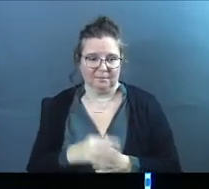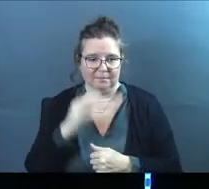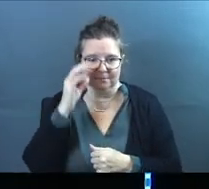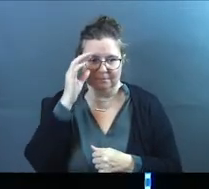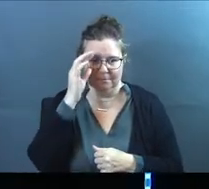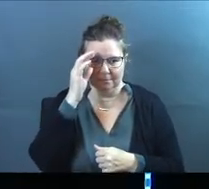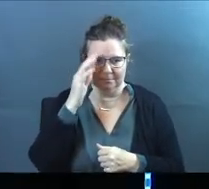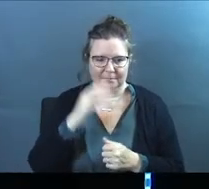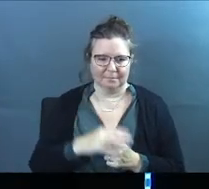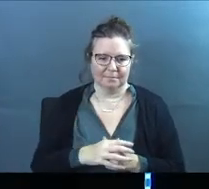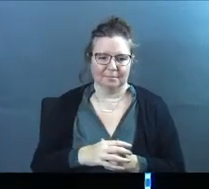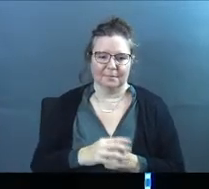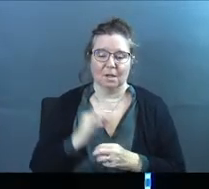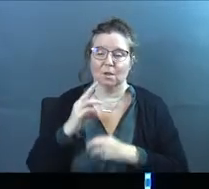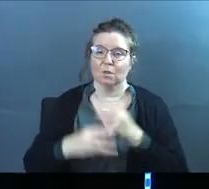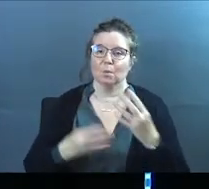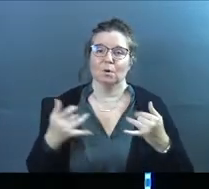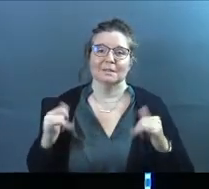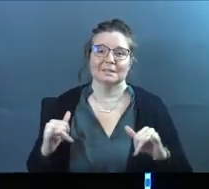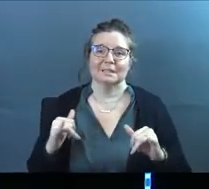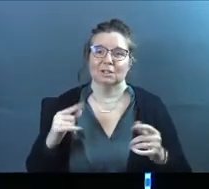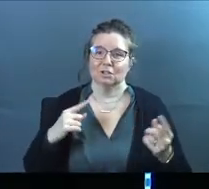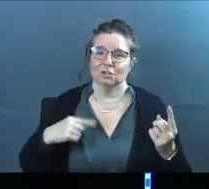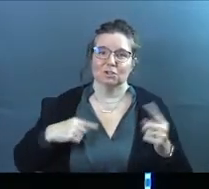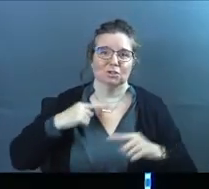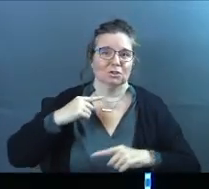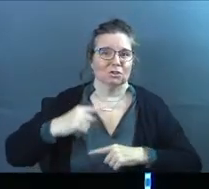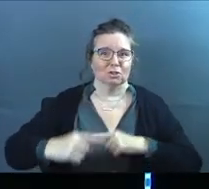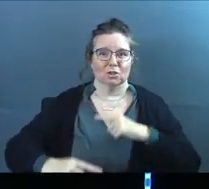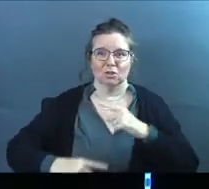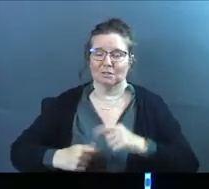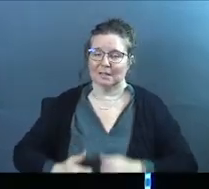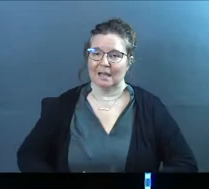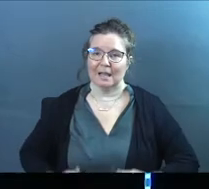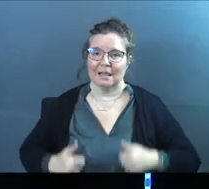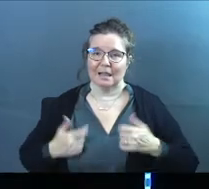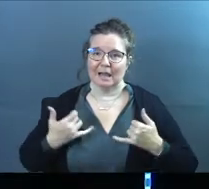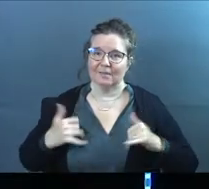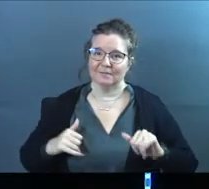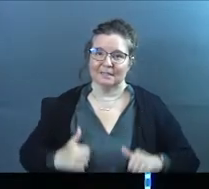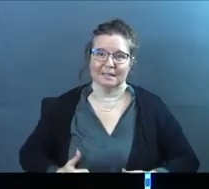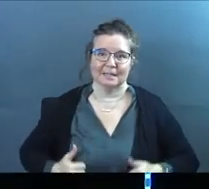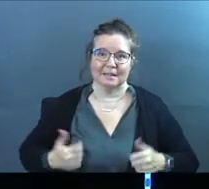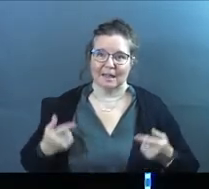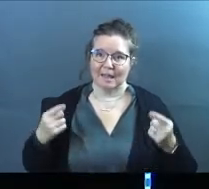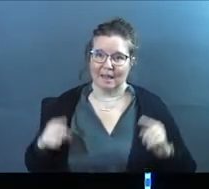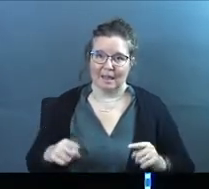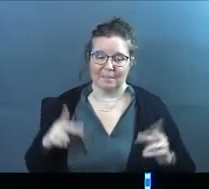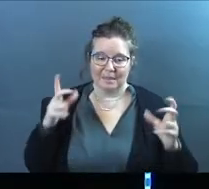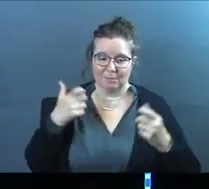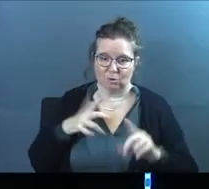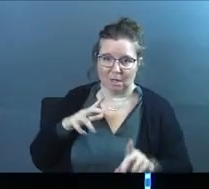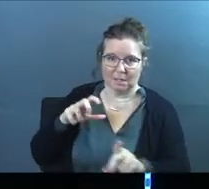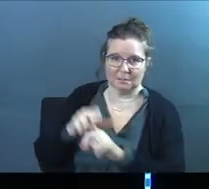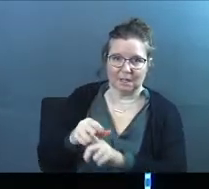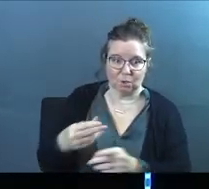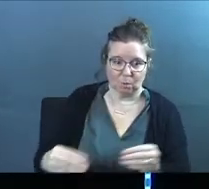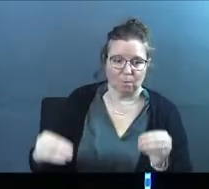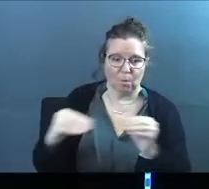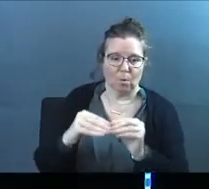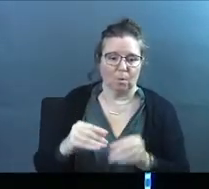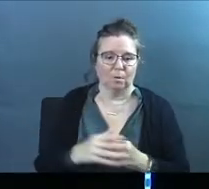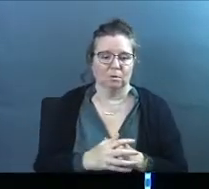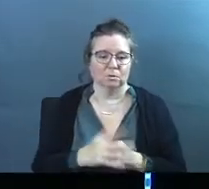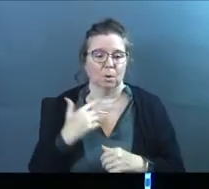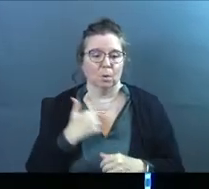right? The world still turns, and life still happens, and the enemy is still trying to get you down even more so. So with